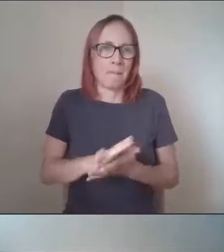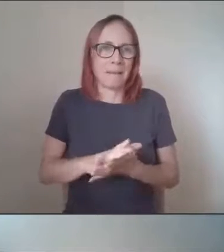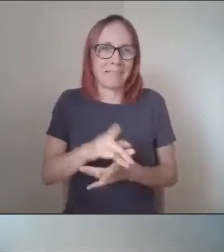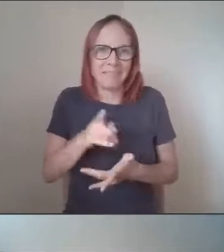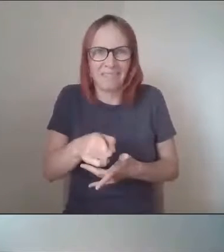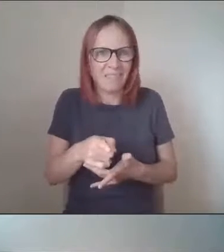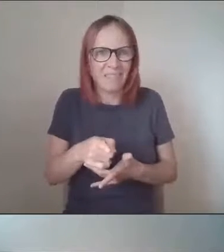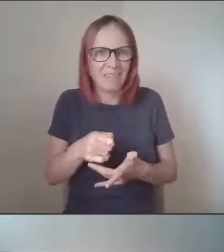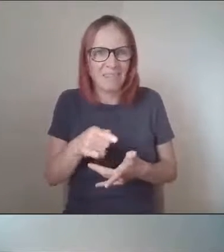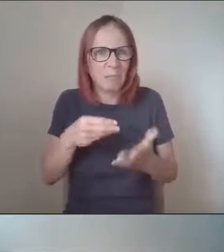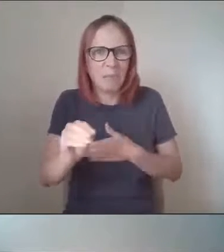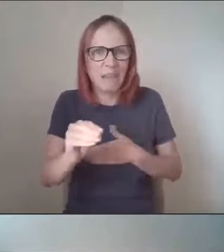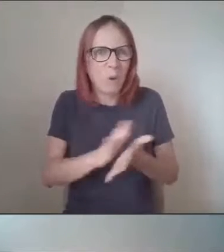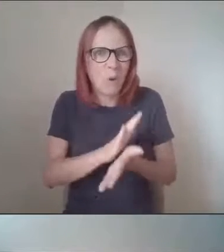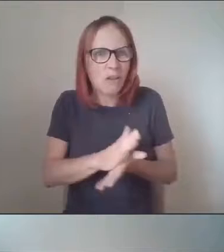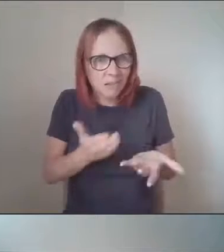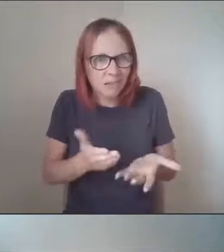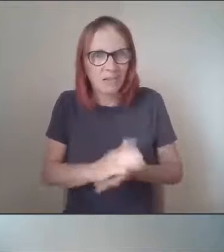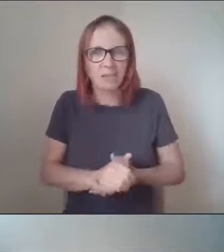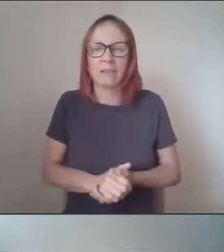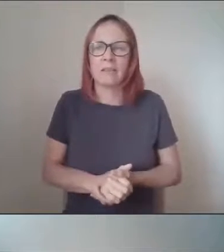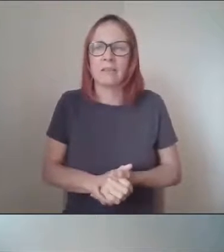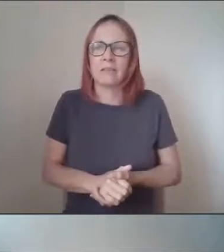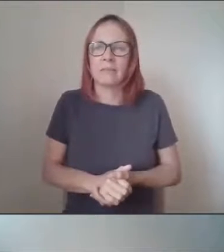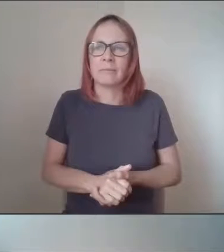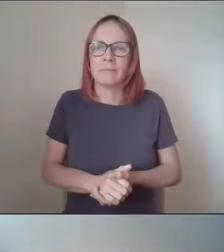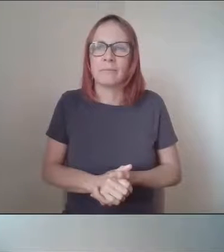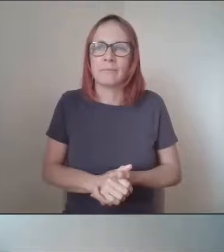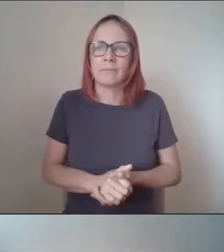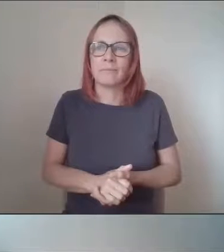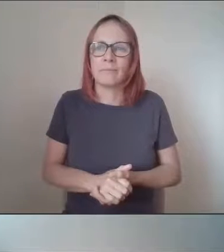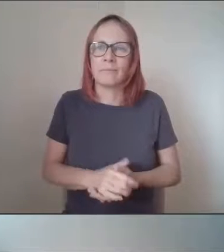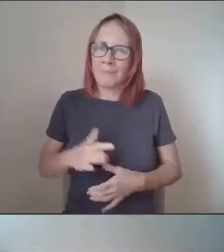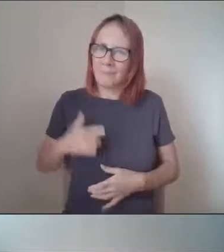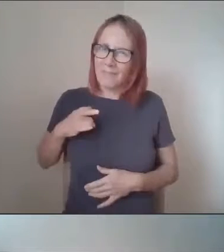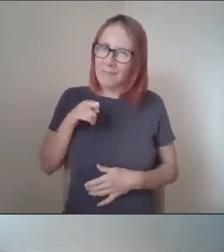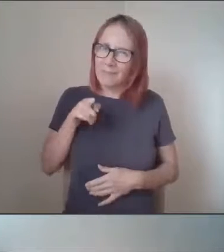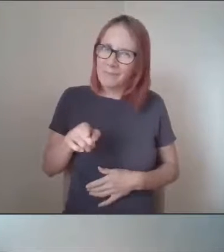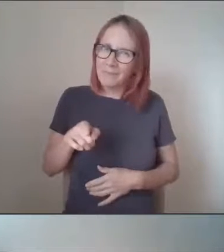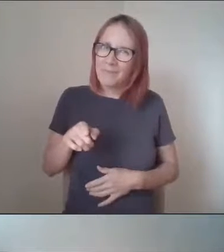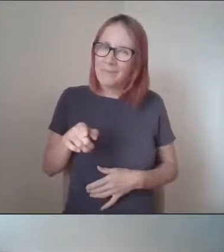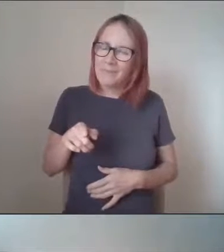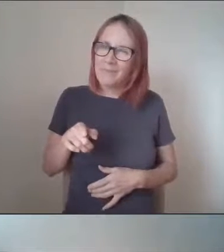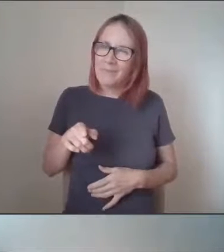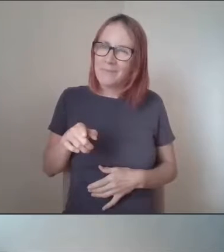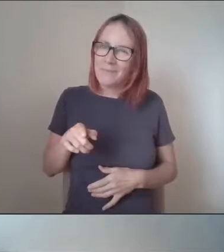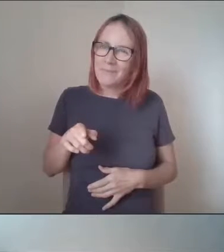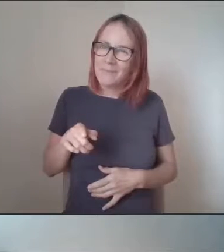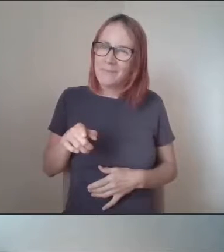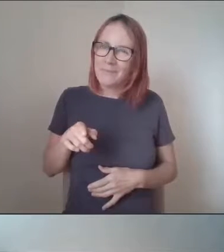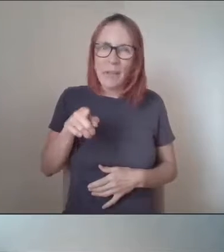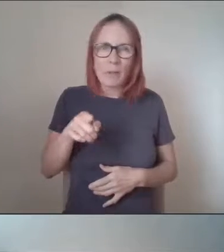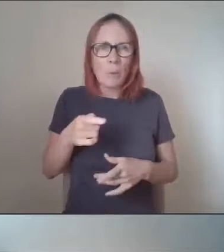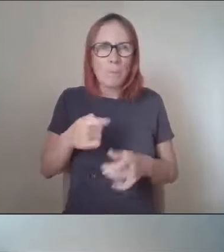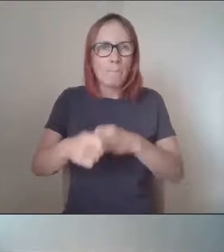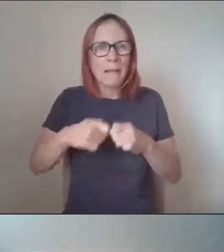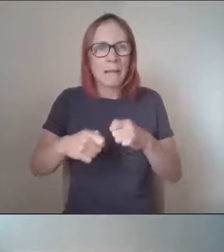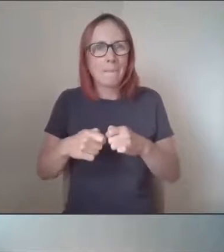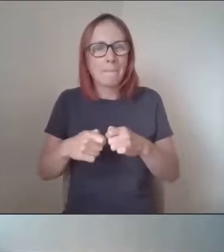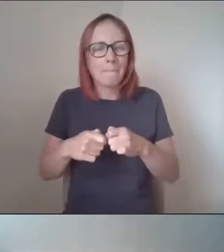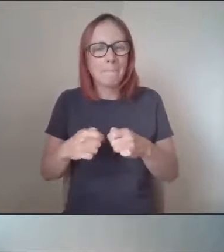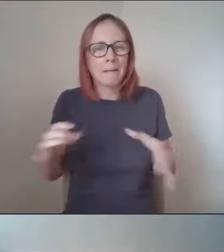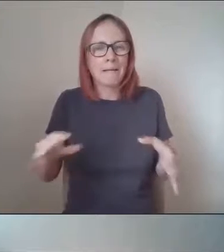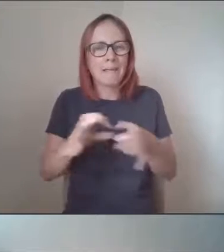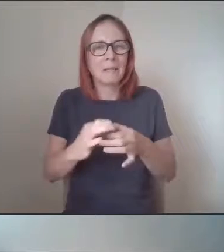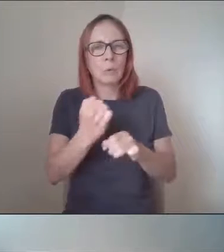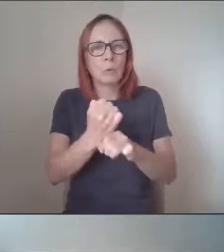you're saying that you're going to settle as like, basically linked as a satellite in Glen Ruffers.